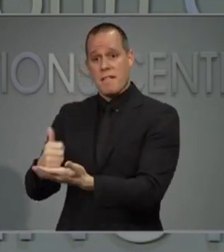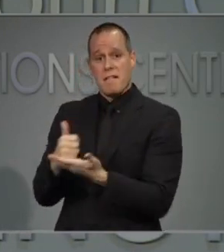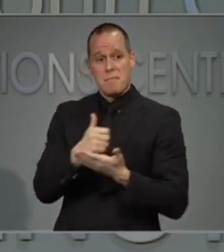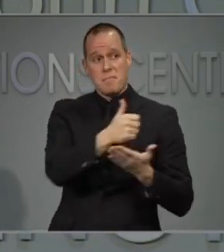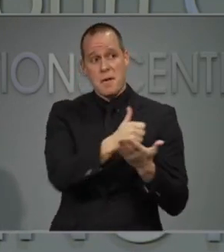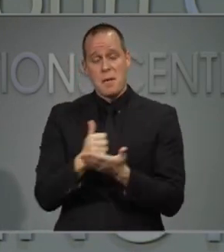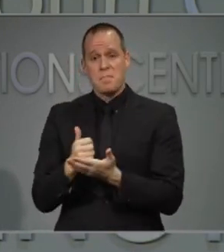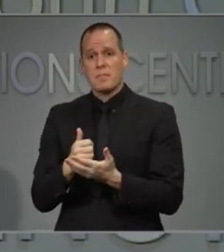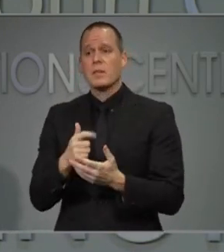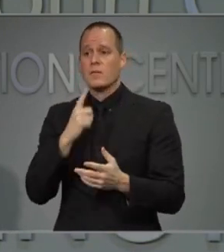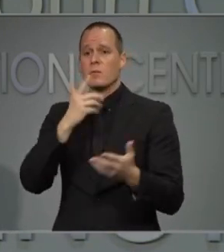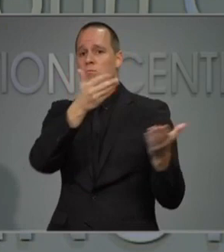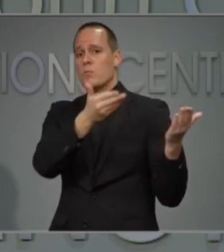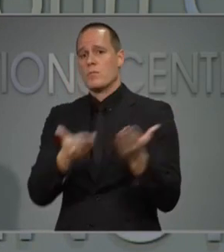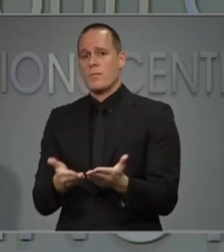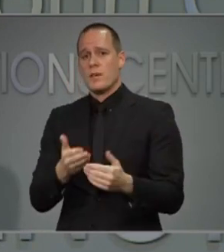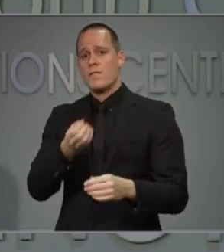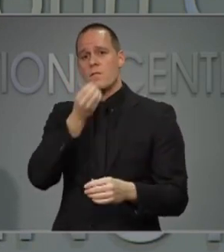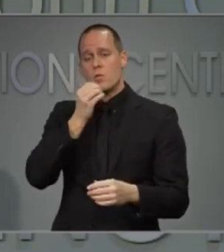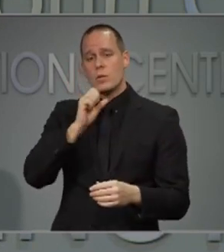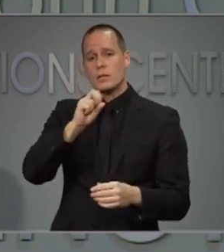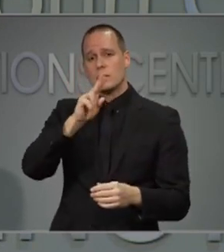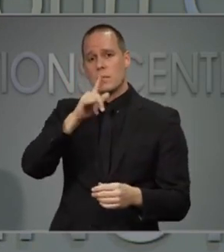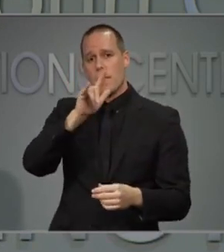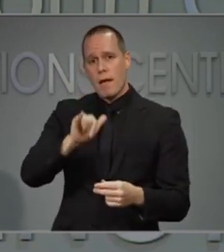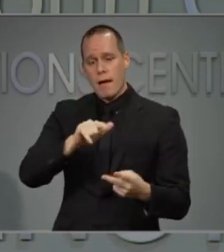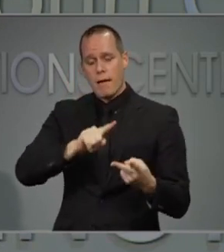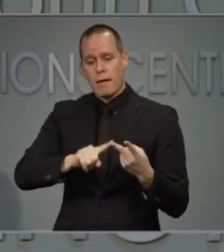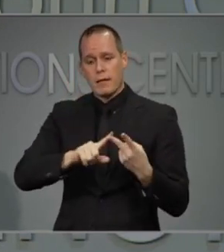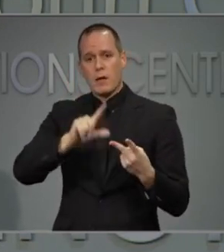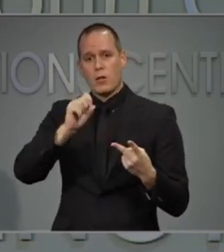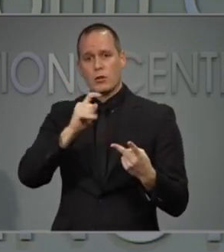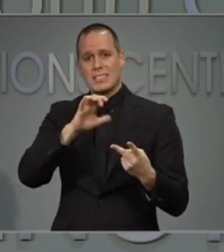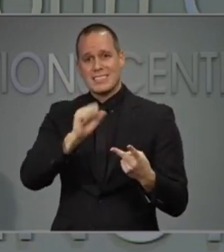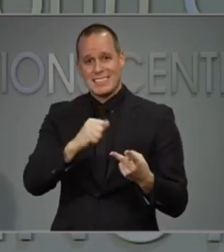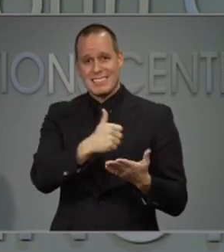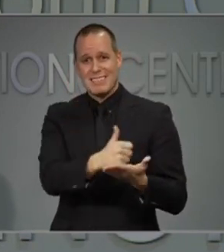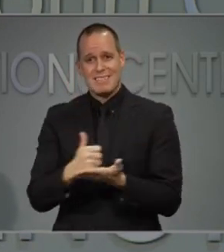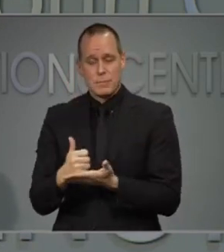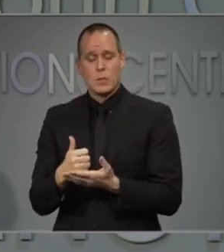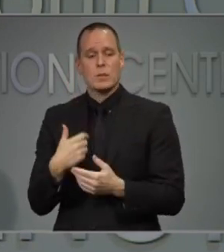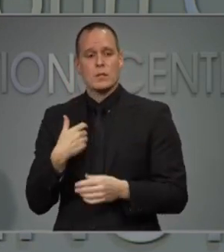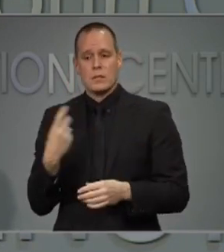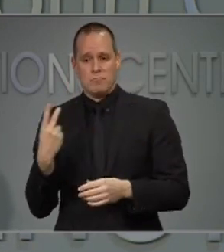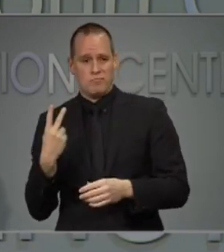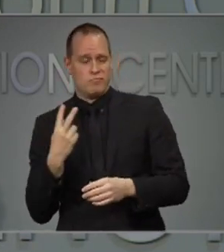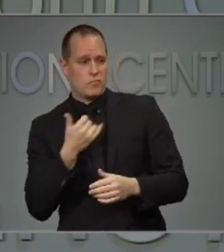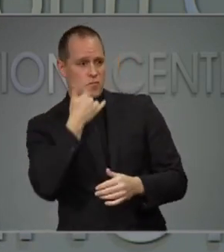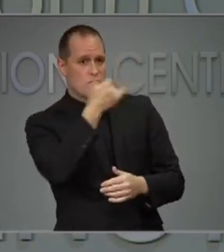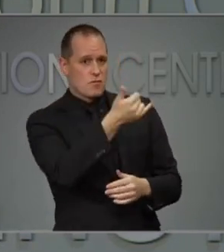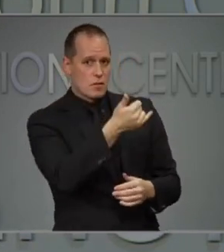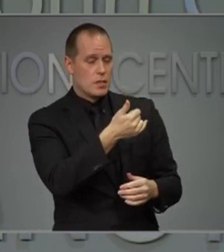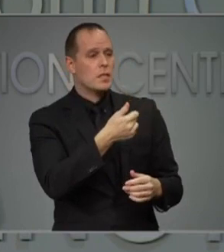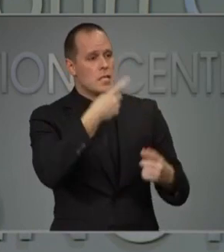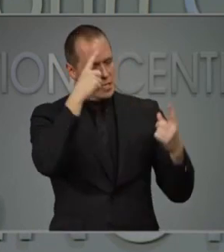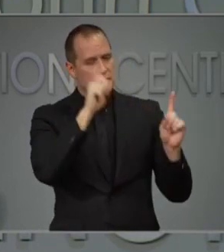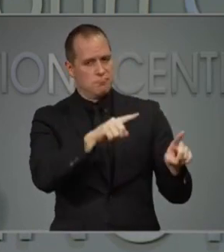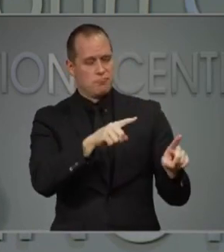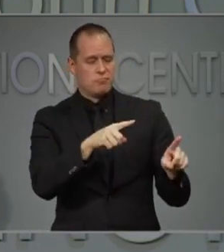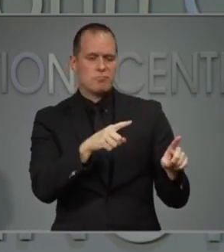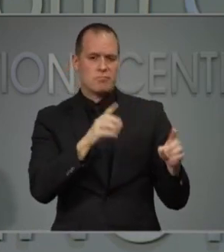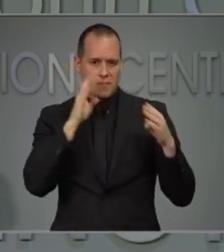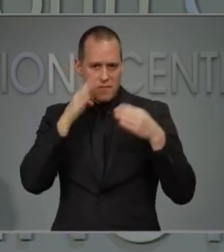food supply and logistics. We agreed to continue to work together to keep our military personnel